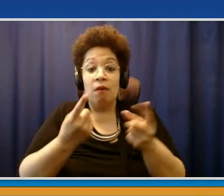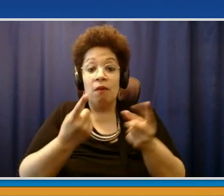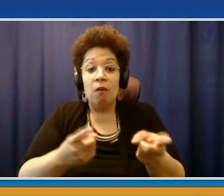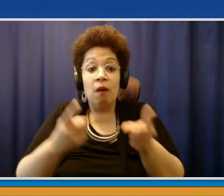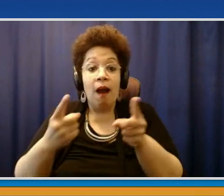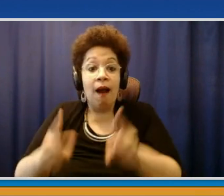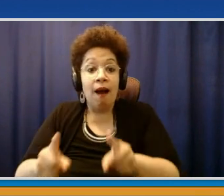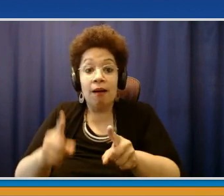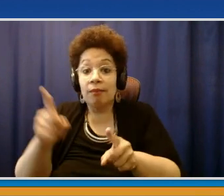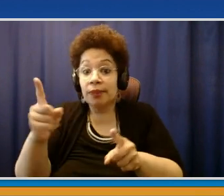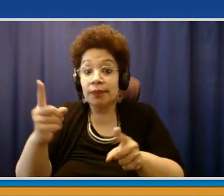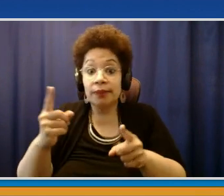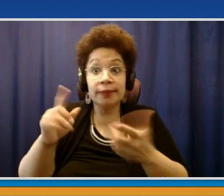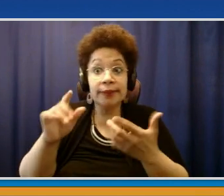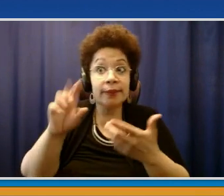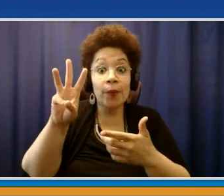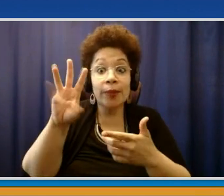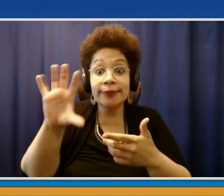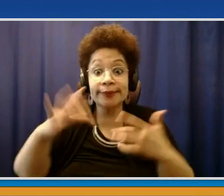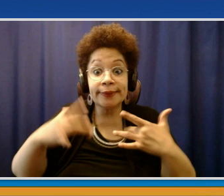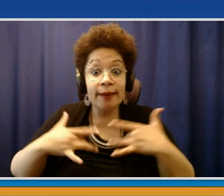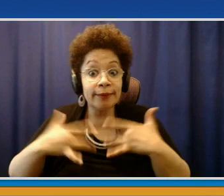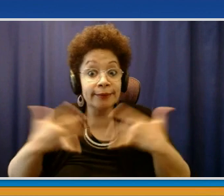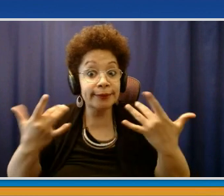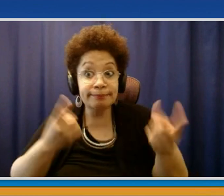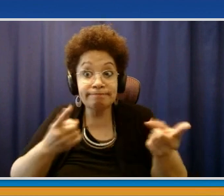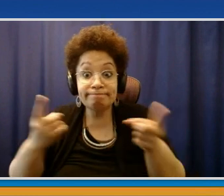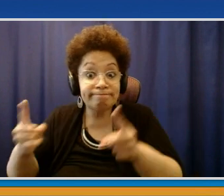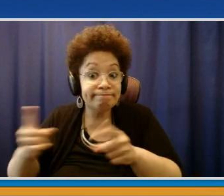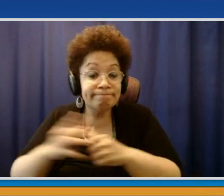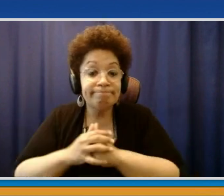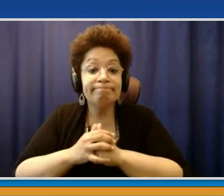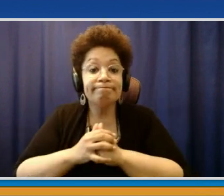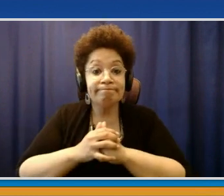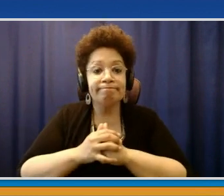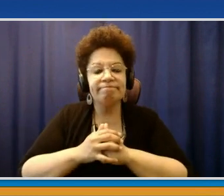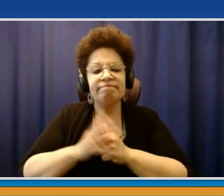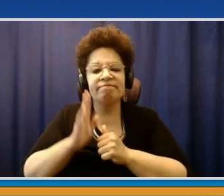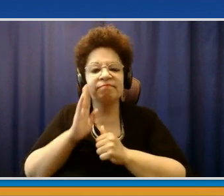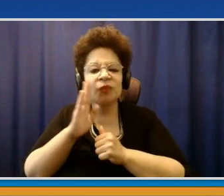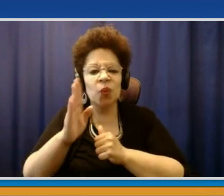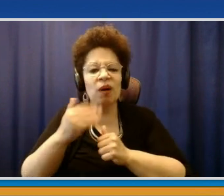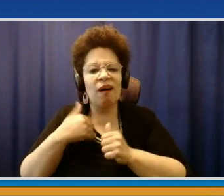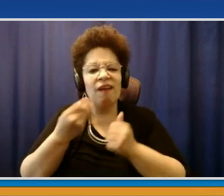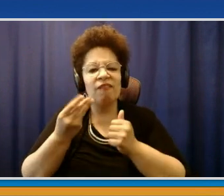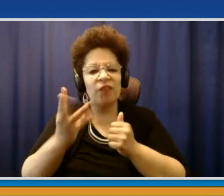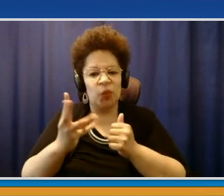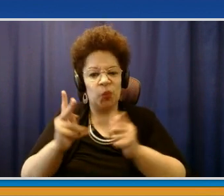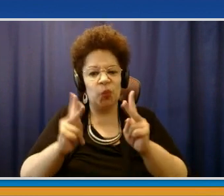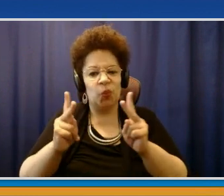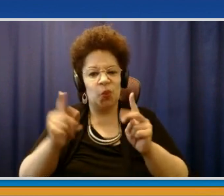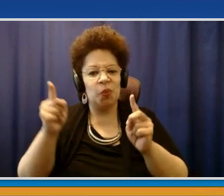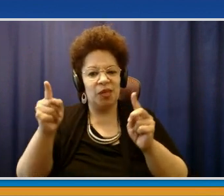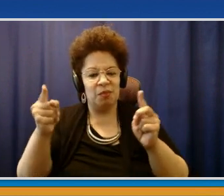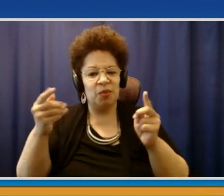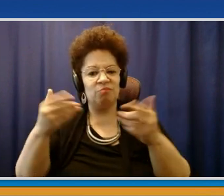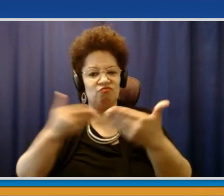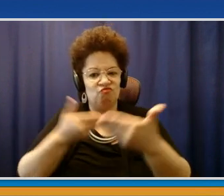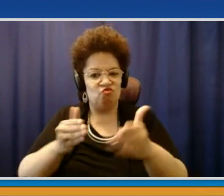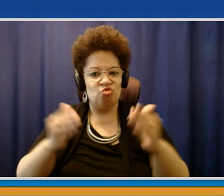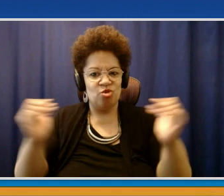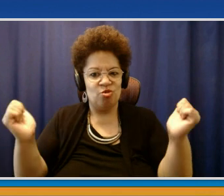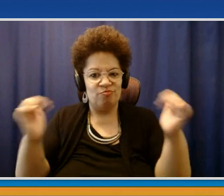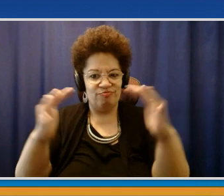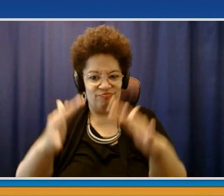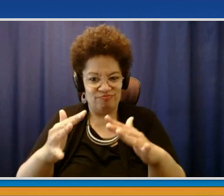legislature will be present. There will be a reduced number of attendees in the room, and it will be broadcast so that those who wish to see it can. We'll